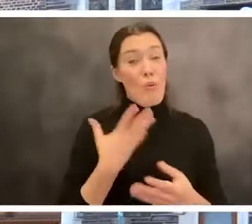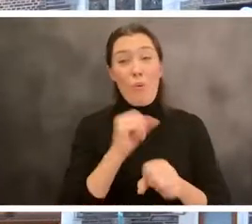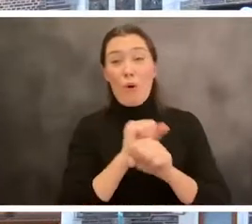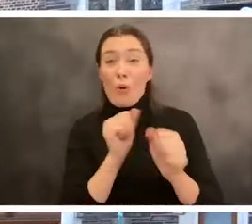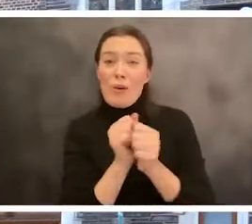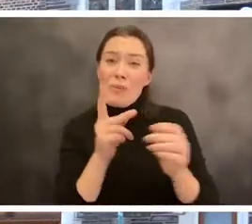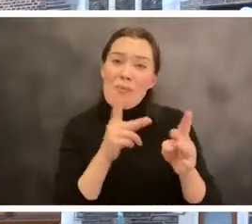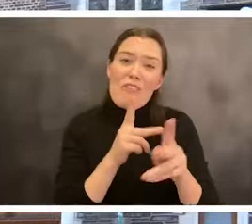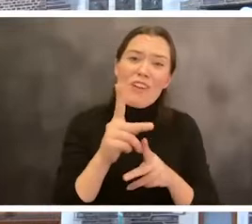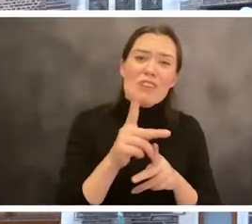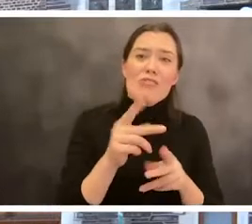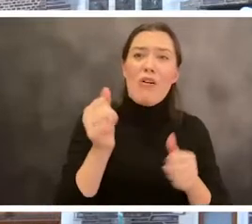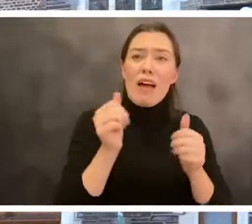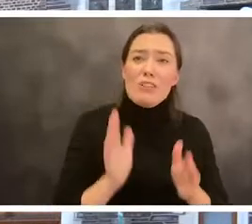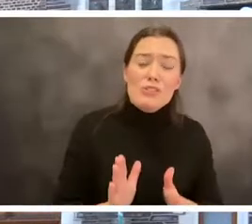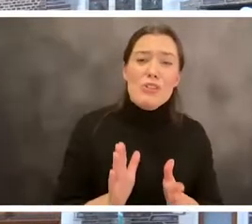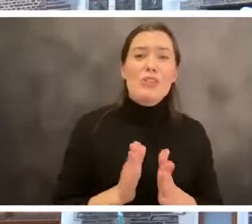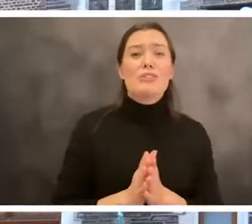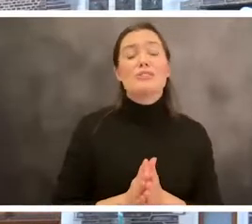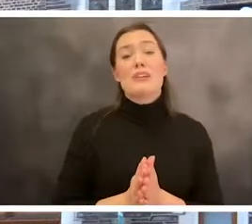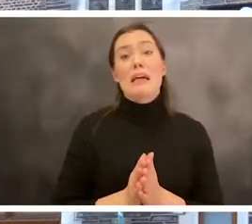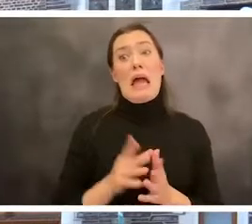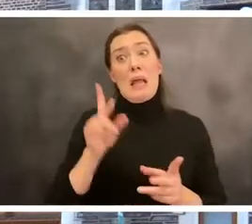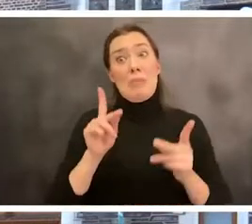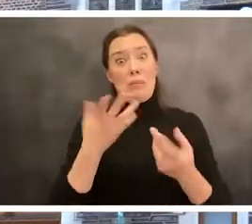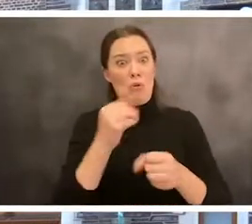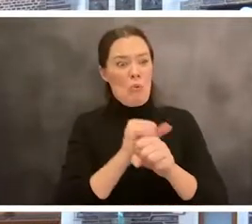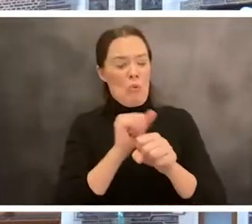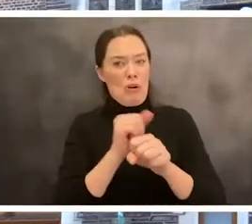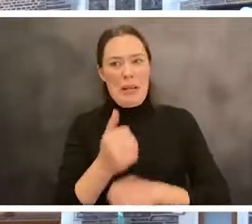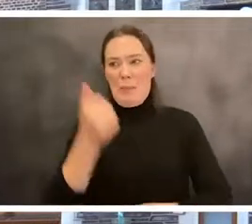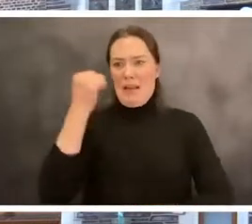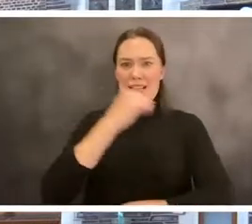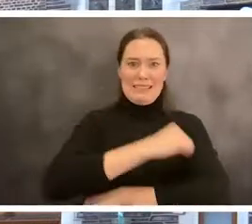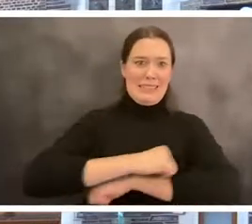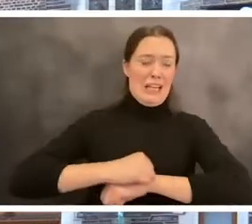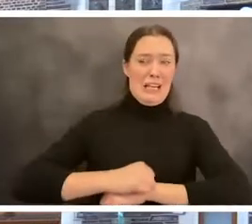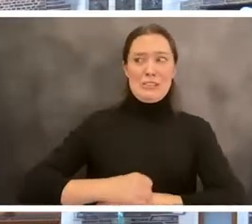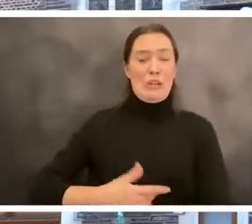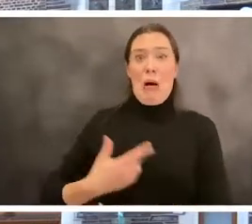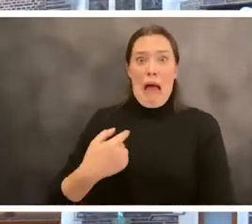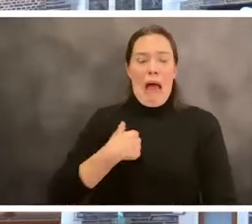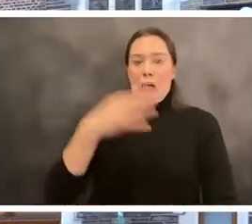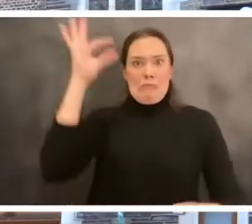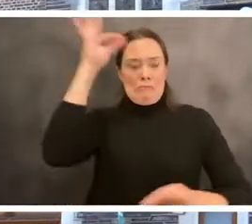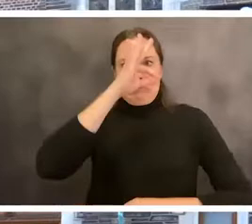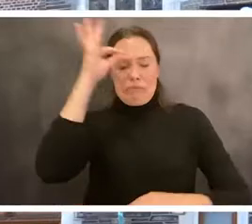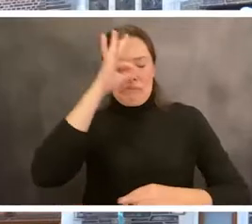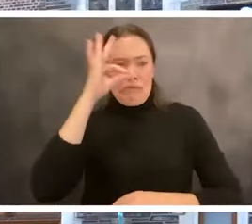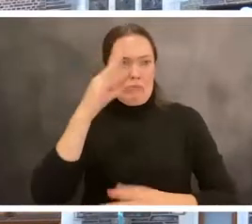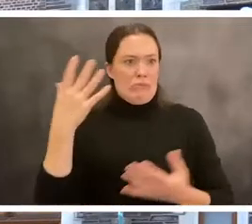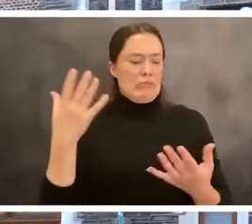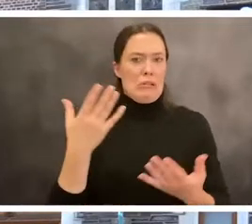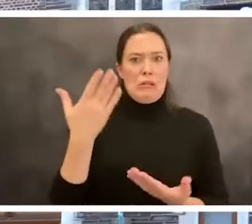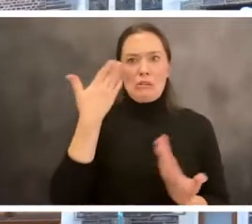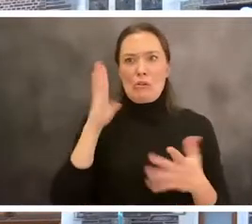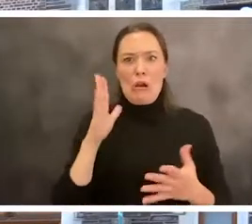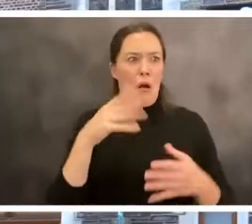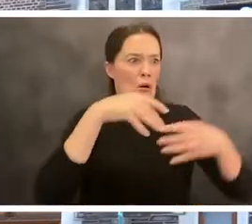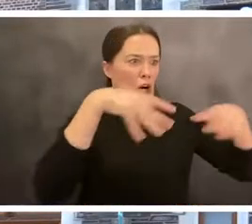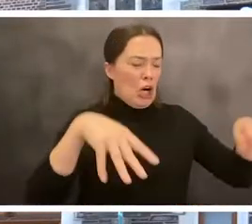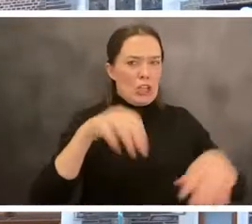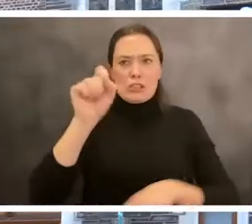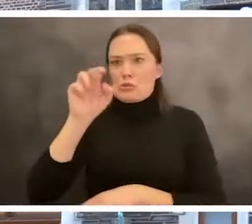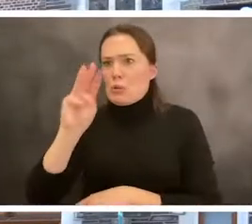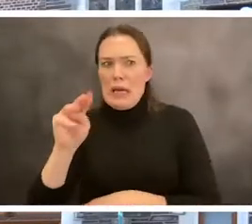people that worked backstage and sort of knew that we didn't know, you know, a scrim from, from a curtain and it